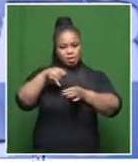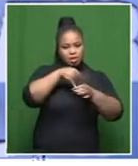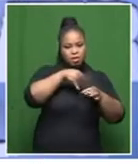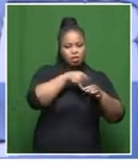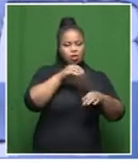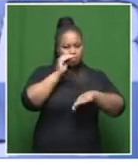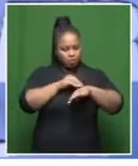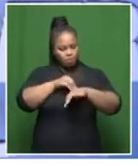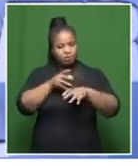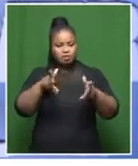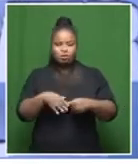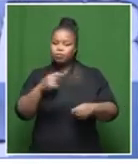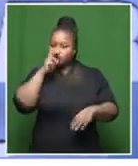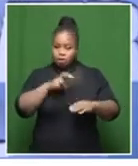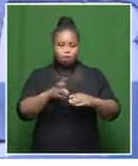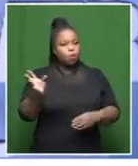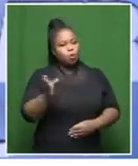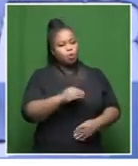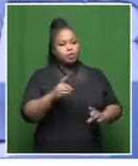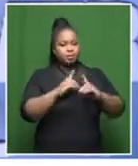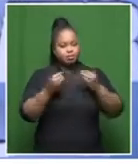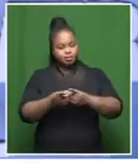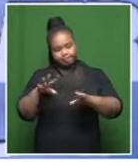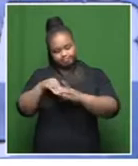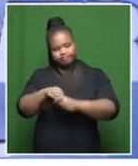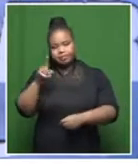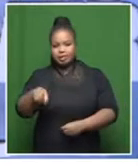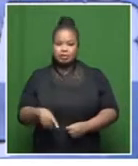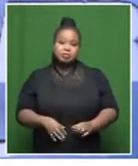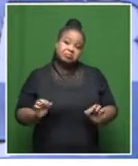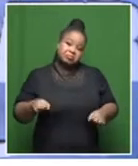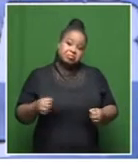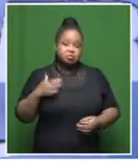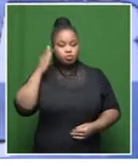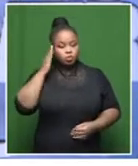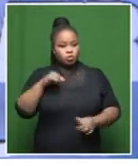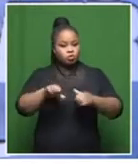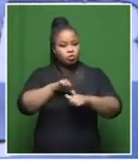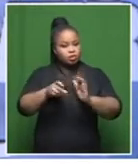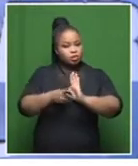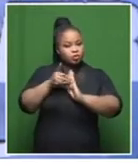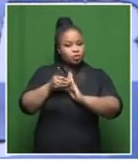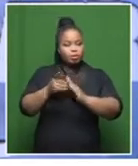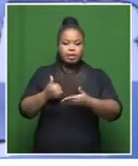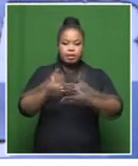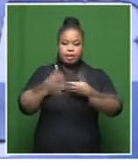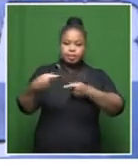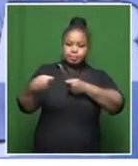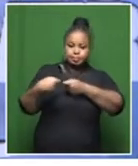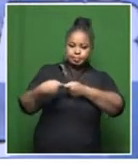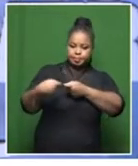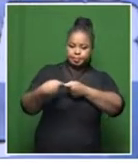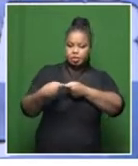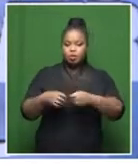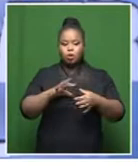need all departments actually to take hands. So as much as social development is helping with subsidies, and you get